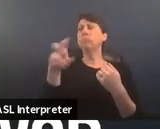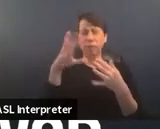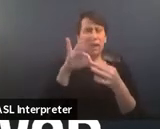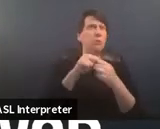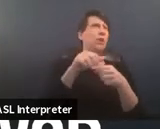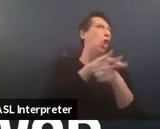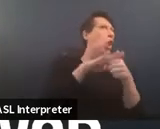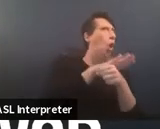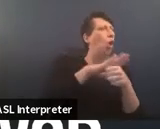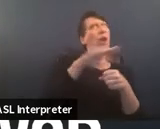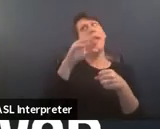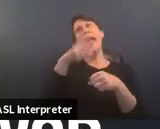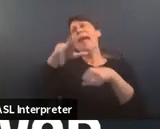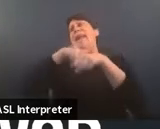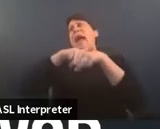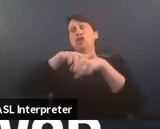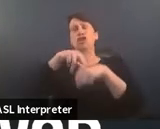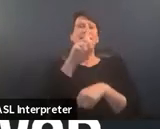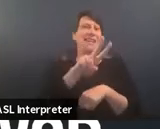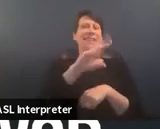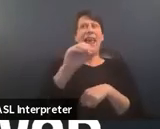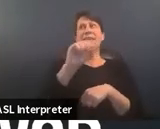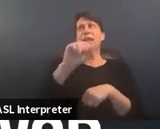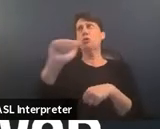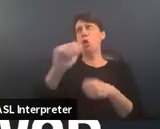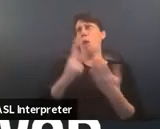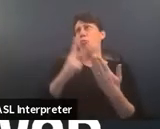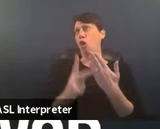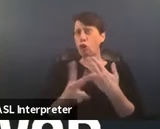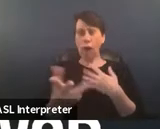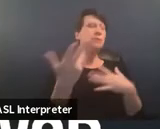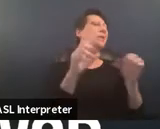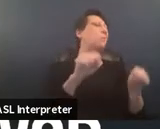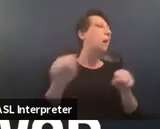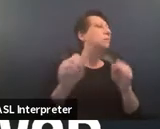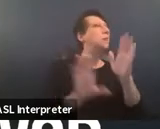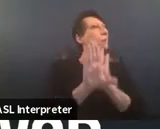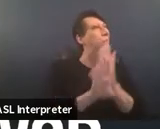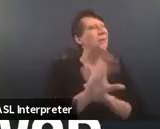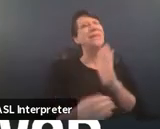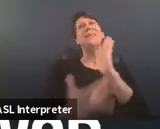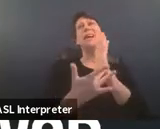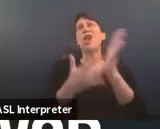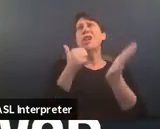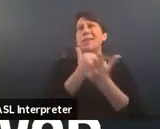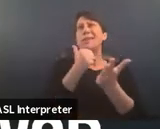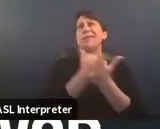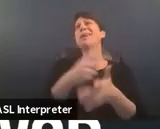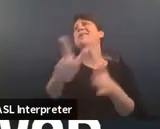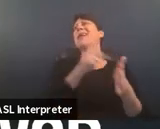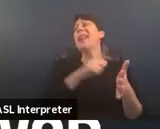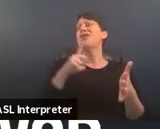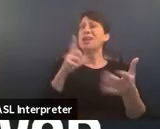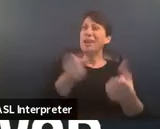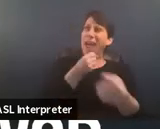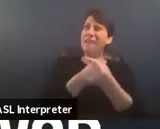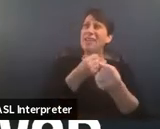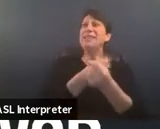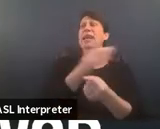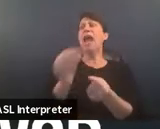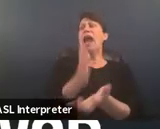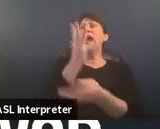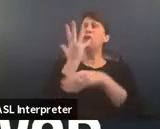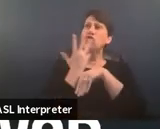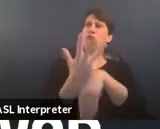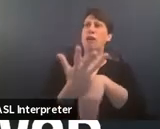dv and sexual assault organizations everything from capacity building and technical assistance to legislative advocacy and grassroots